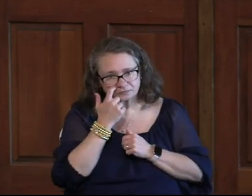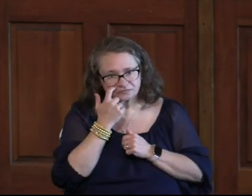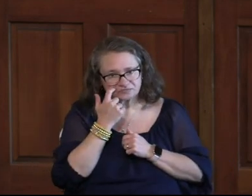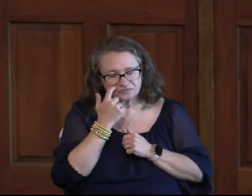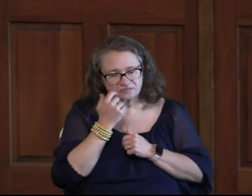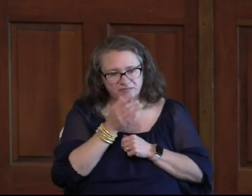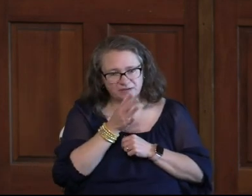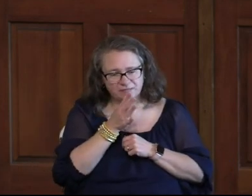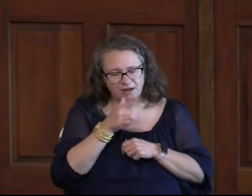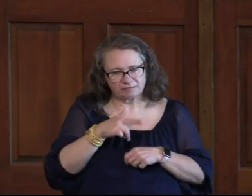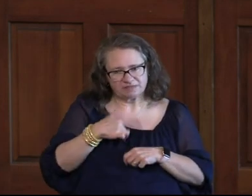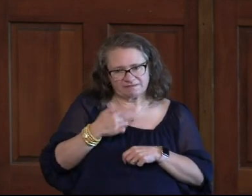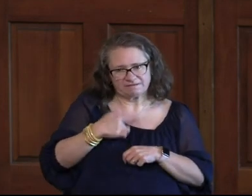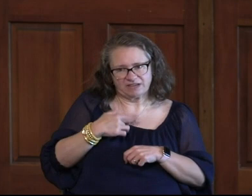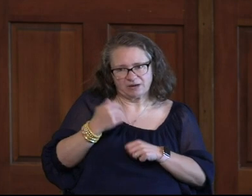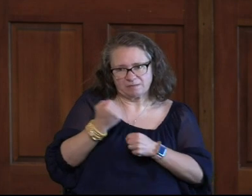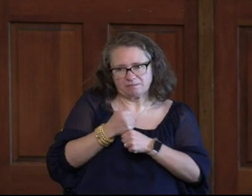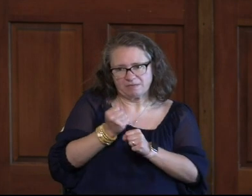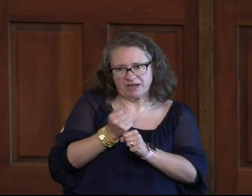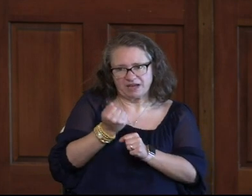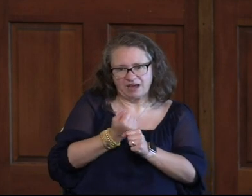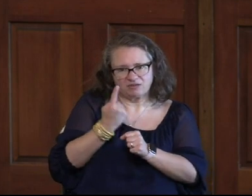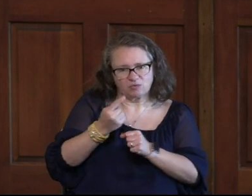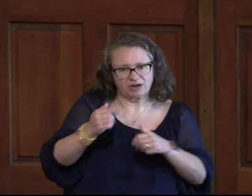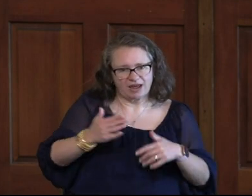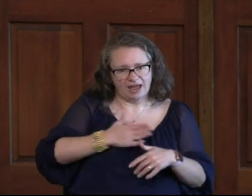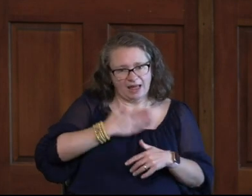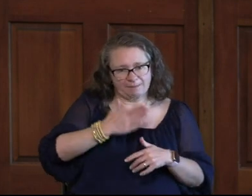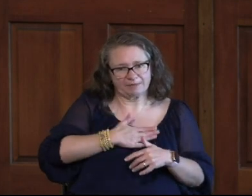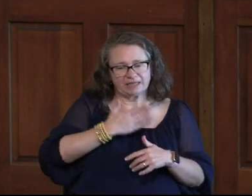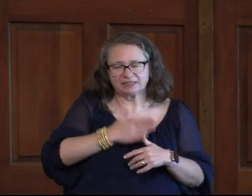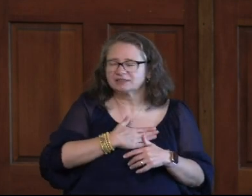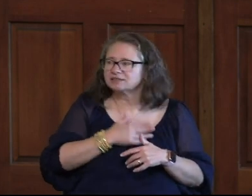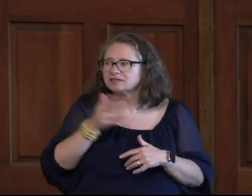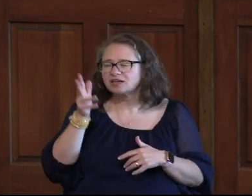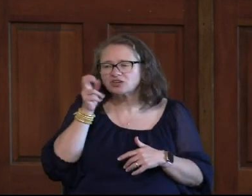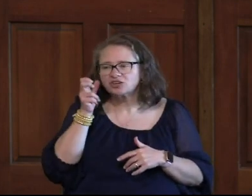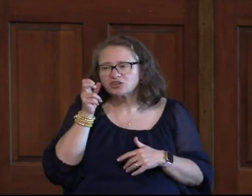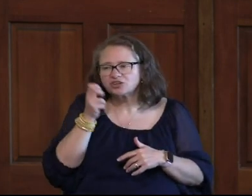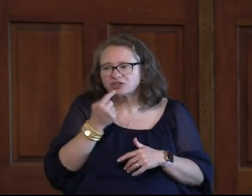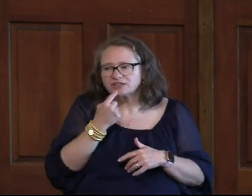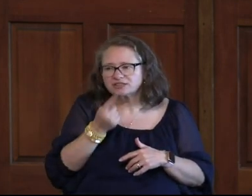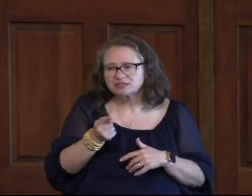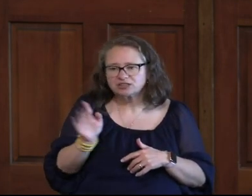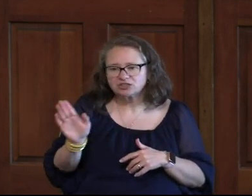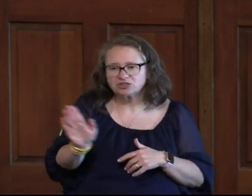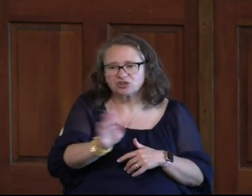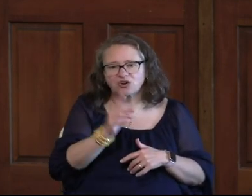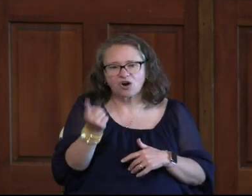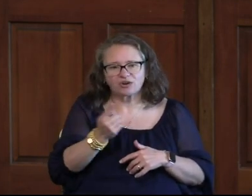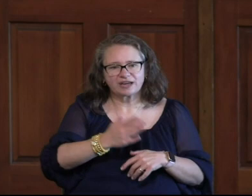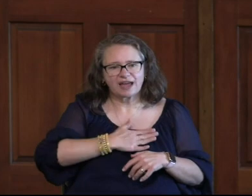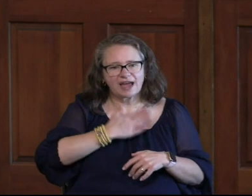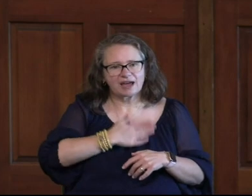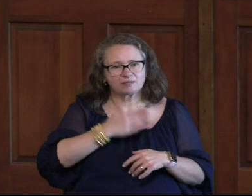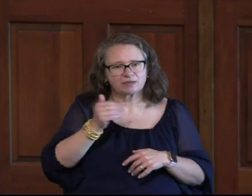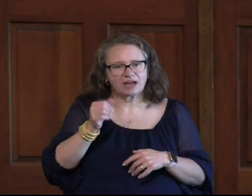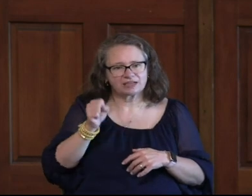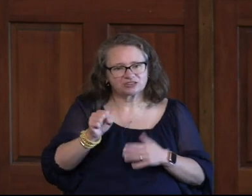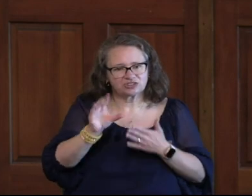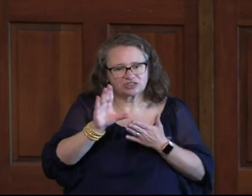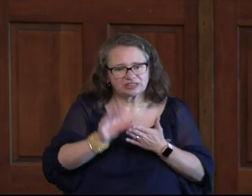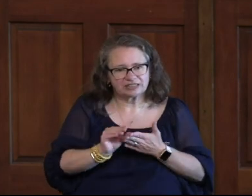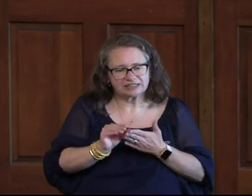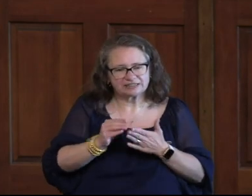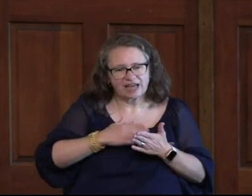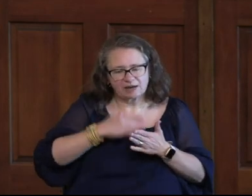You Know Moms Feel Like They Have To Make Everybody Happy There's A Little Phrase That I've Heard Is You're Only As Happy As Your Least